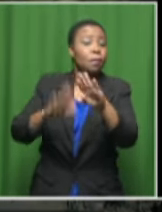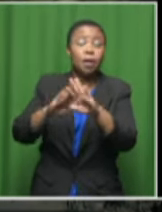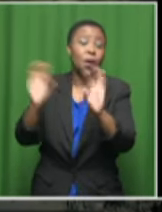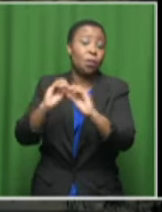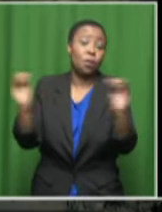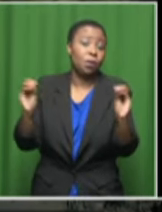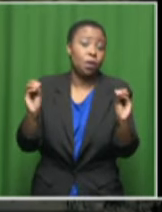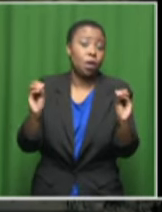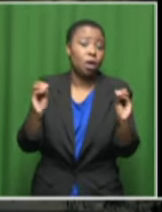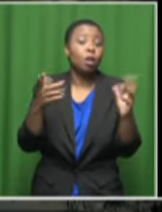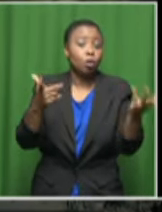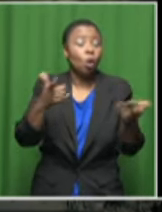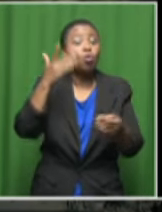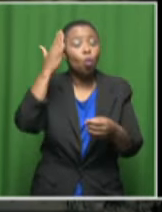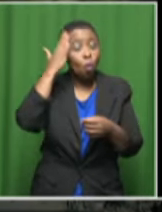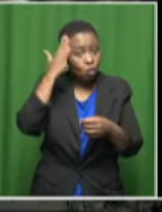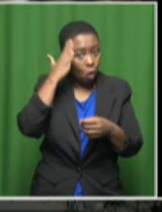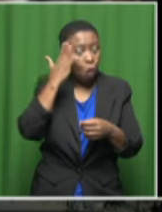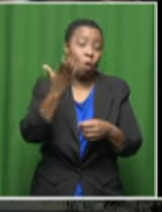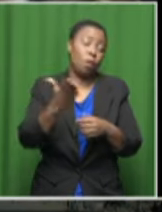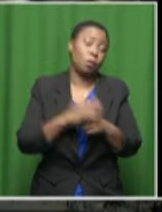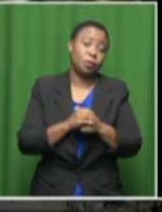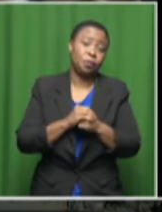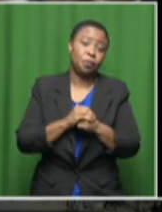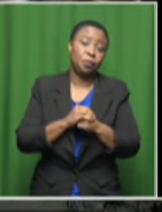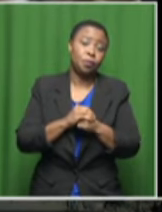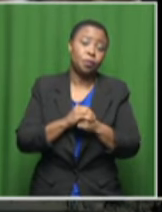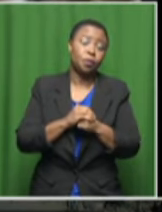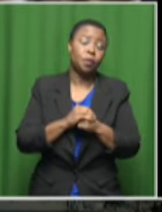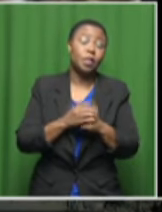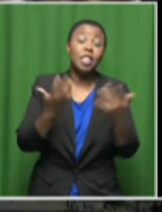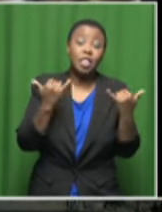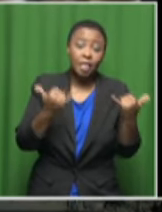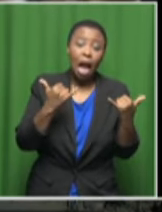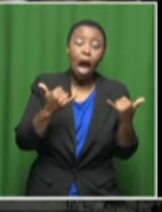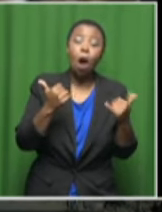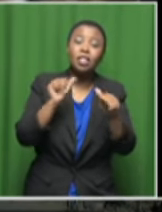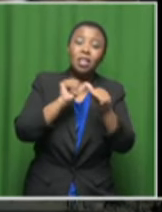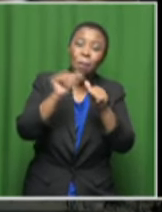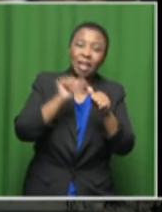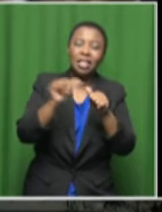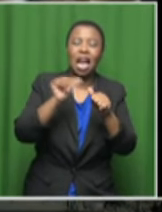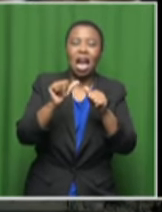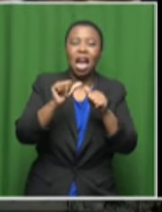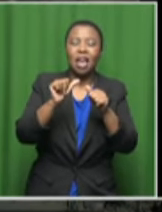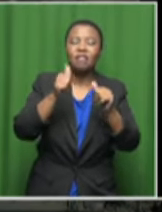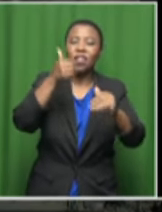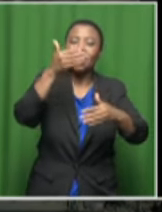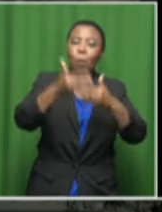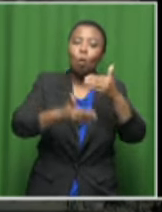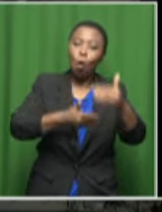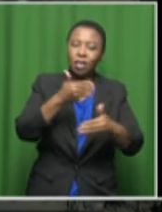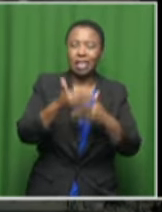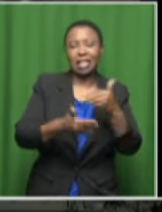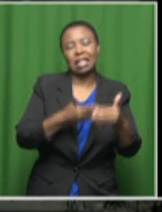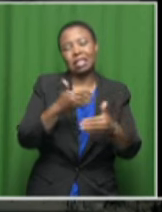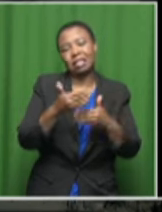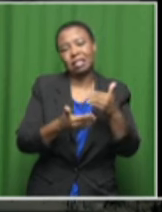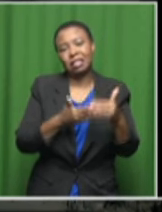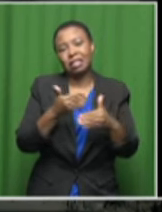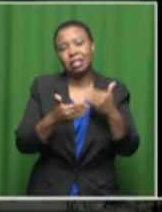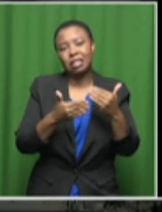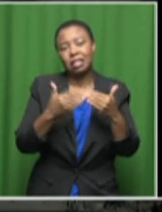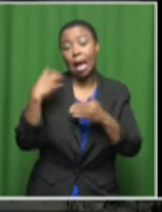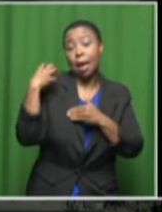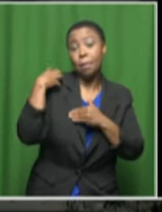you know, came for them if, at least now, this process, which Minister